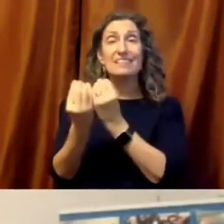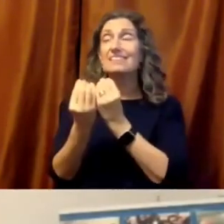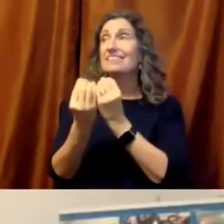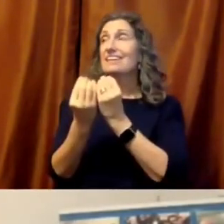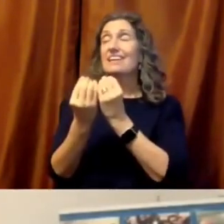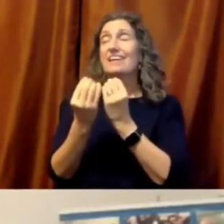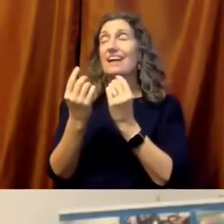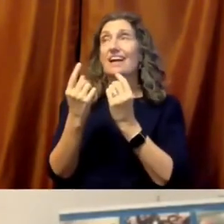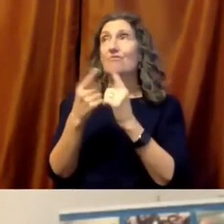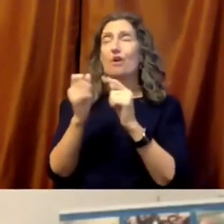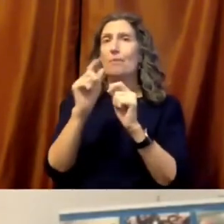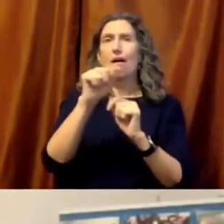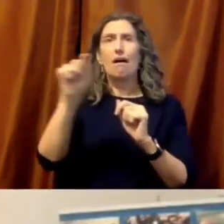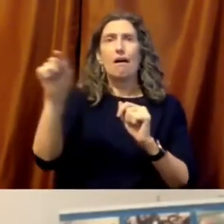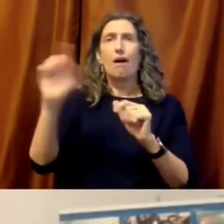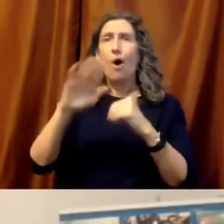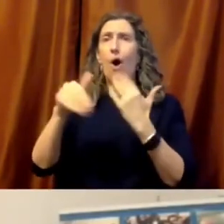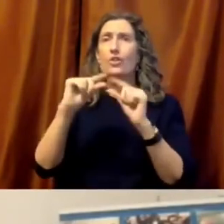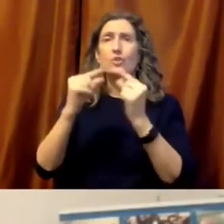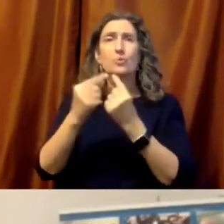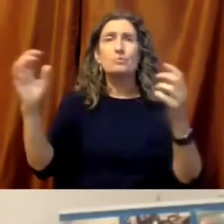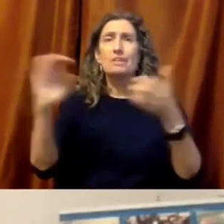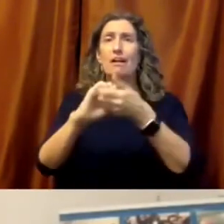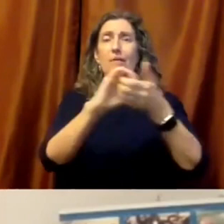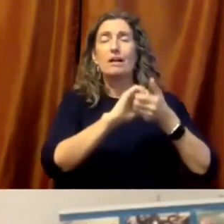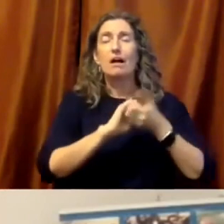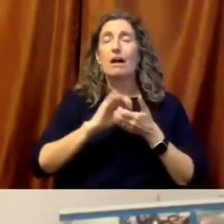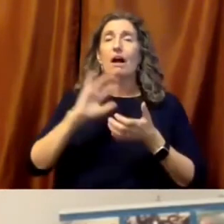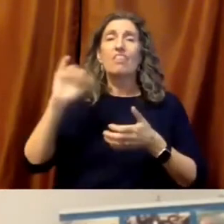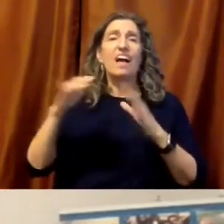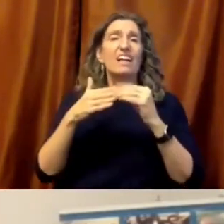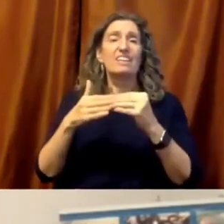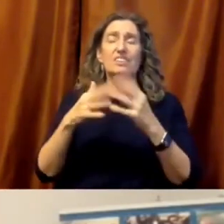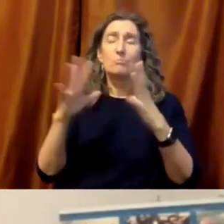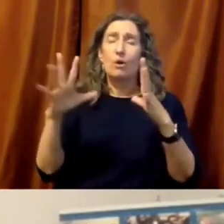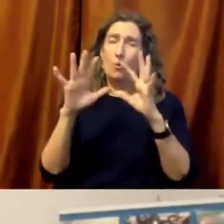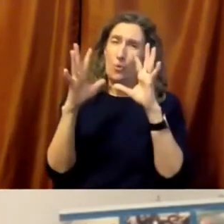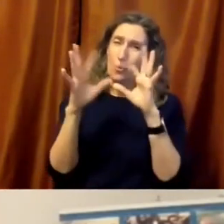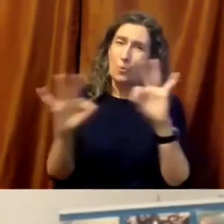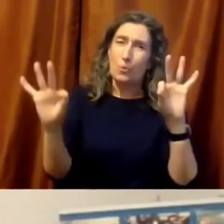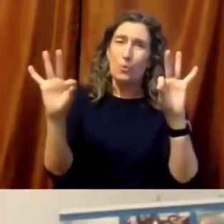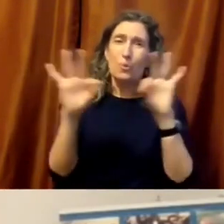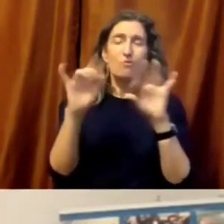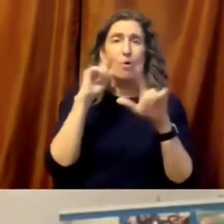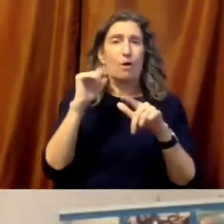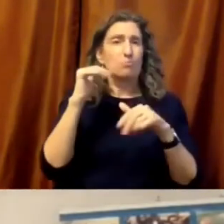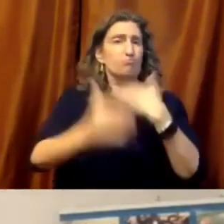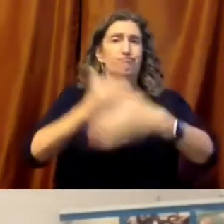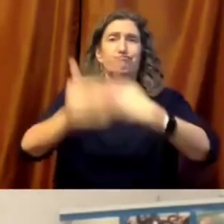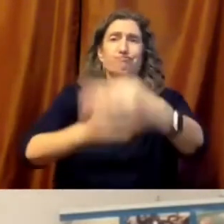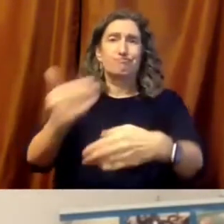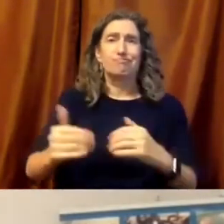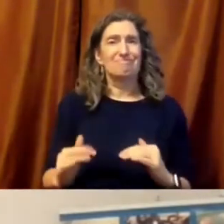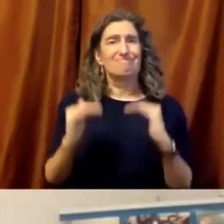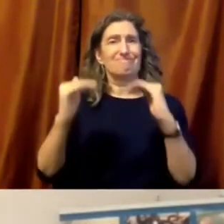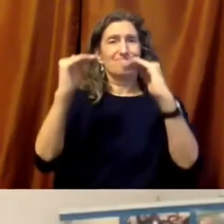international organization and from these wonderful groups that are coming together in these campaigns is going to be crucial.